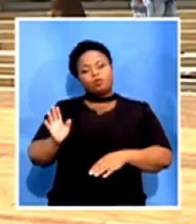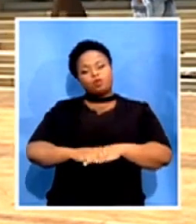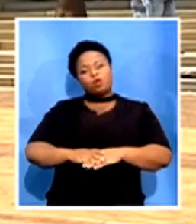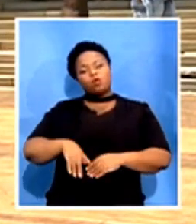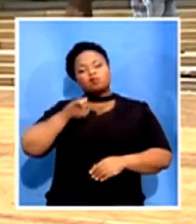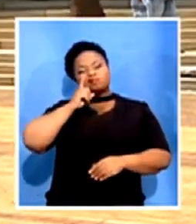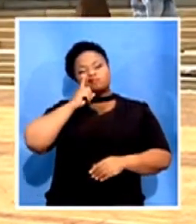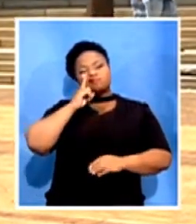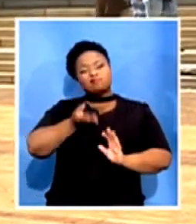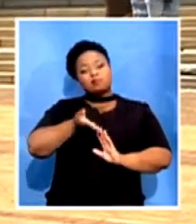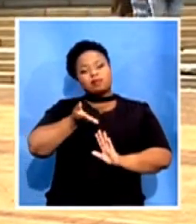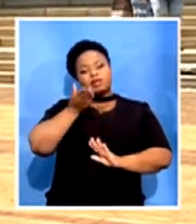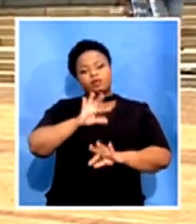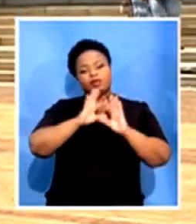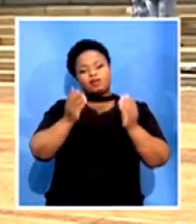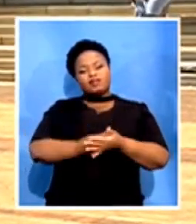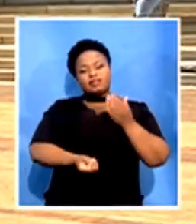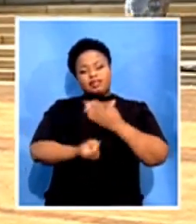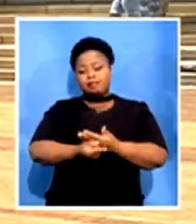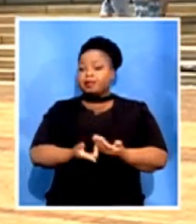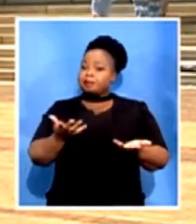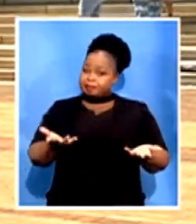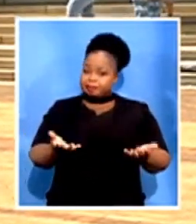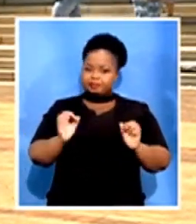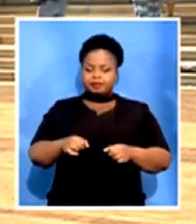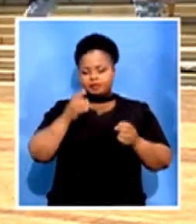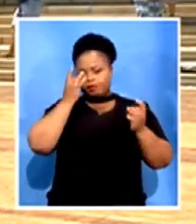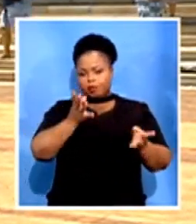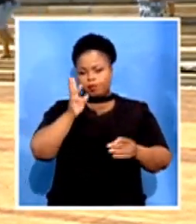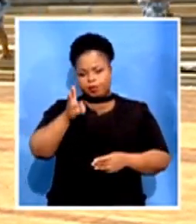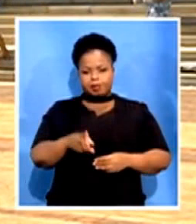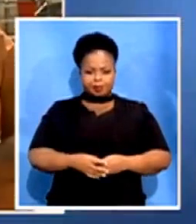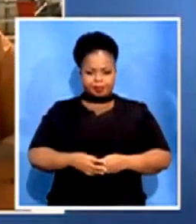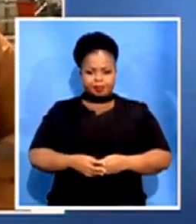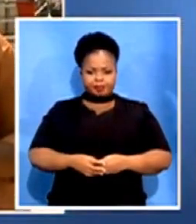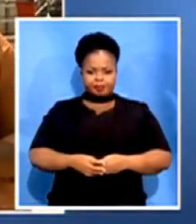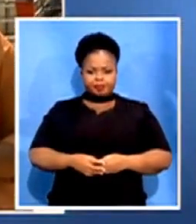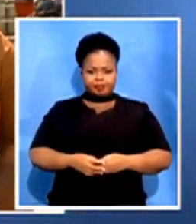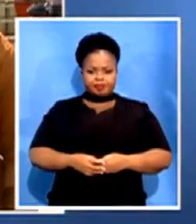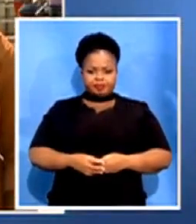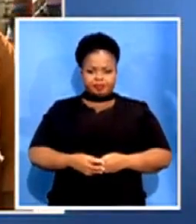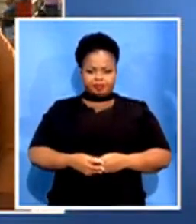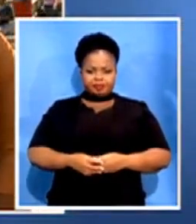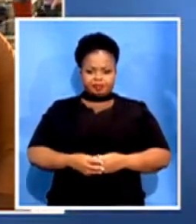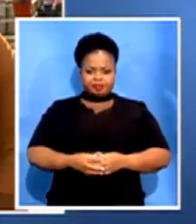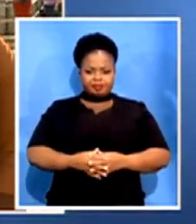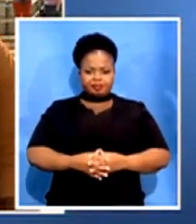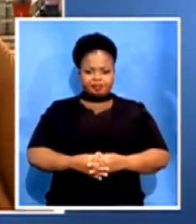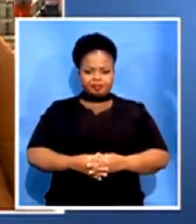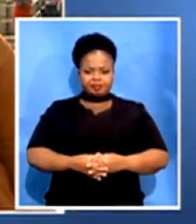as to any developments, we will definitely be keeping you updated. Studio, we hand back to you for now. Silwane, ha hao there for